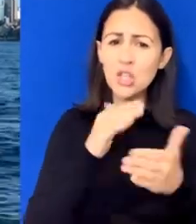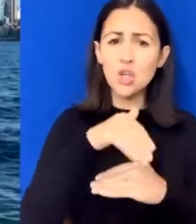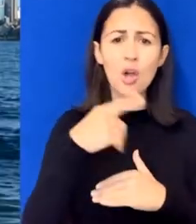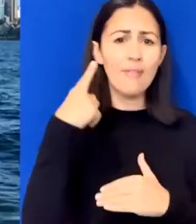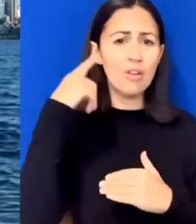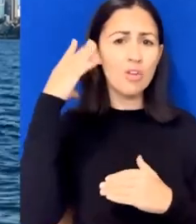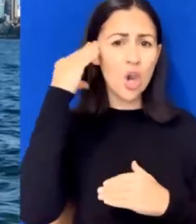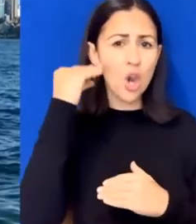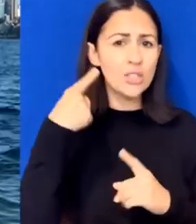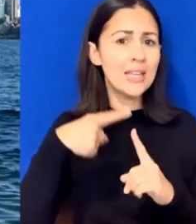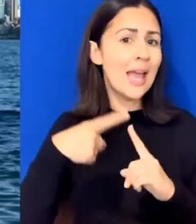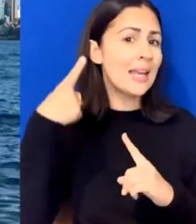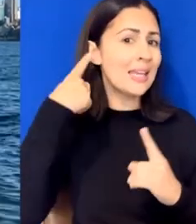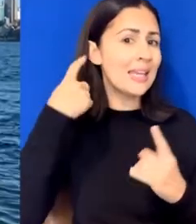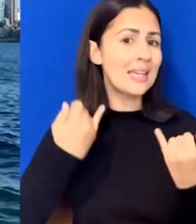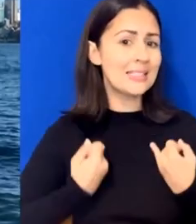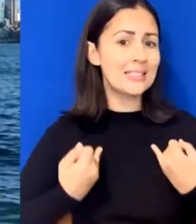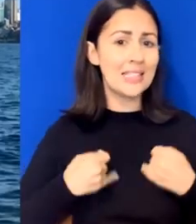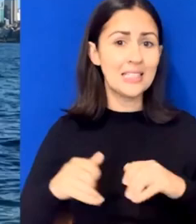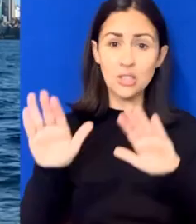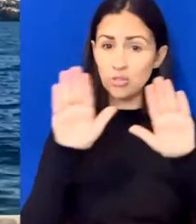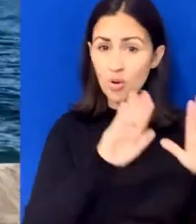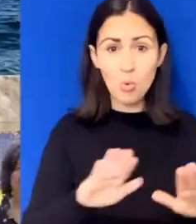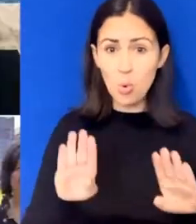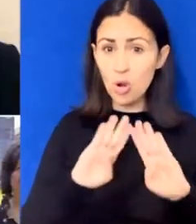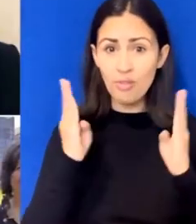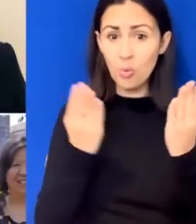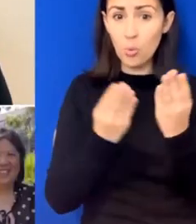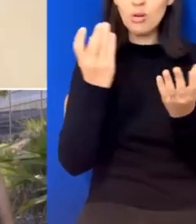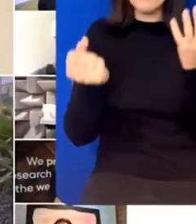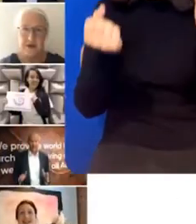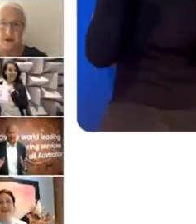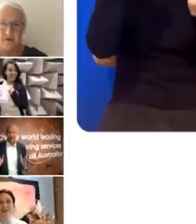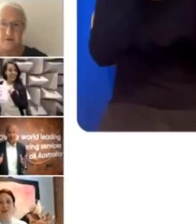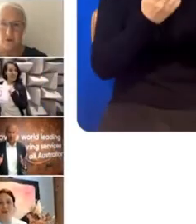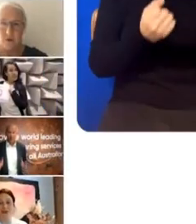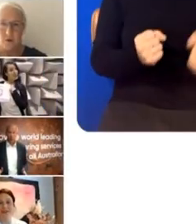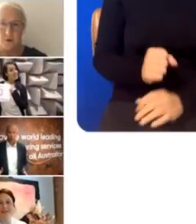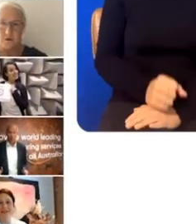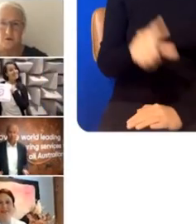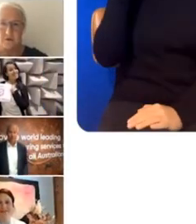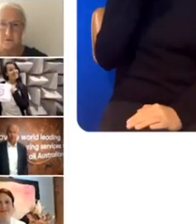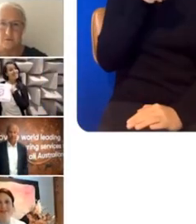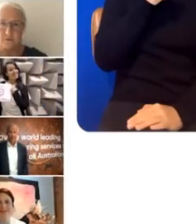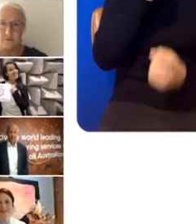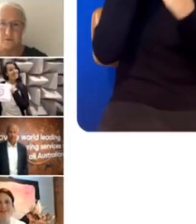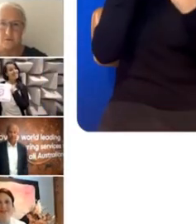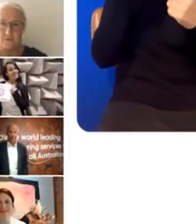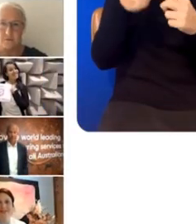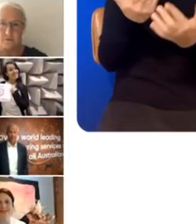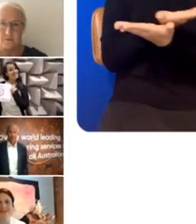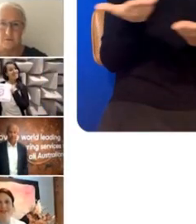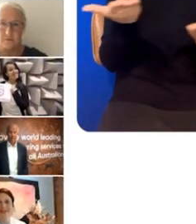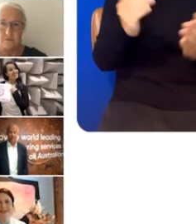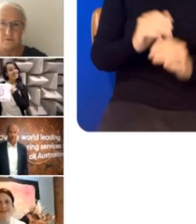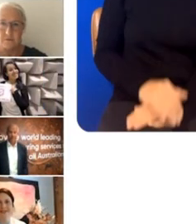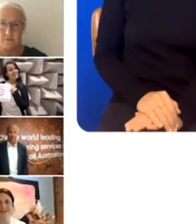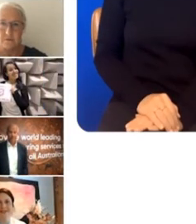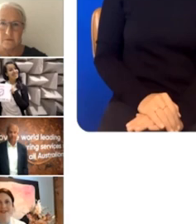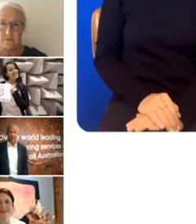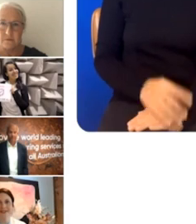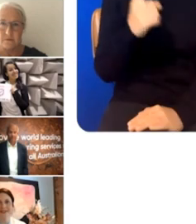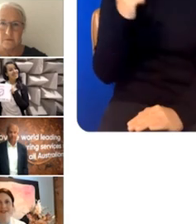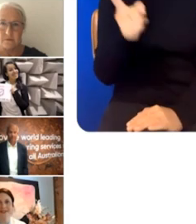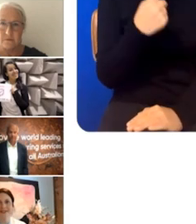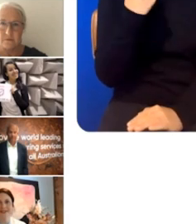and ear diseases around the world. Hearing care for all. Because everyone deserves